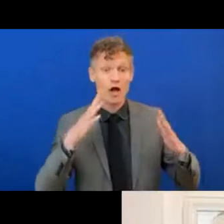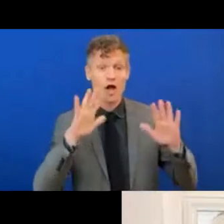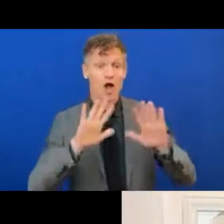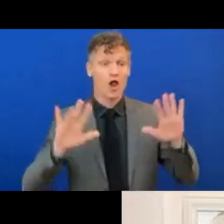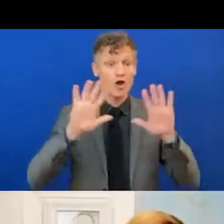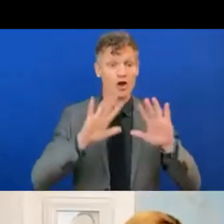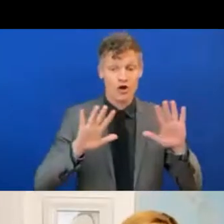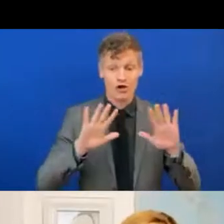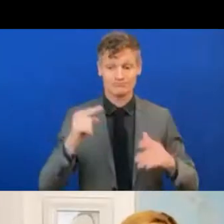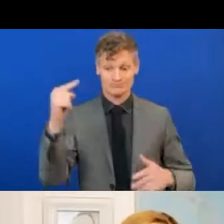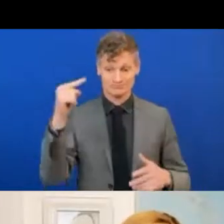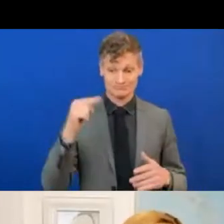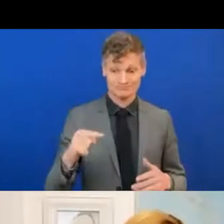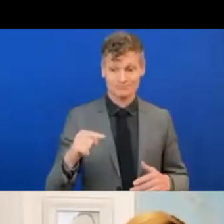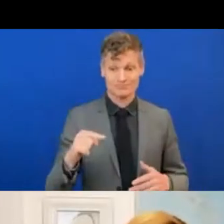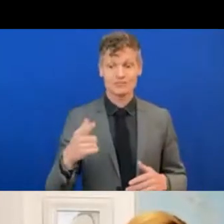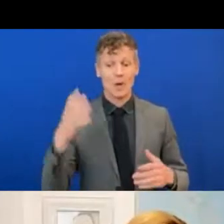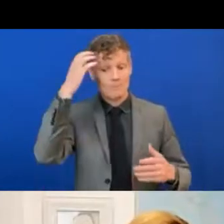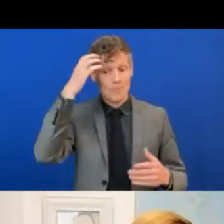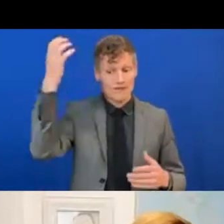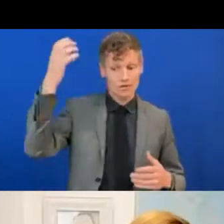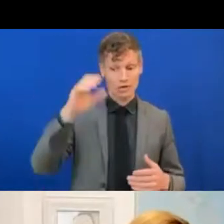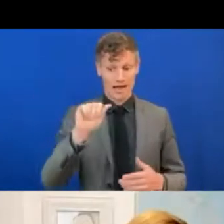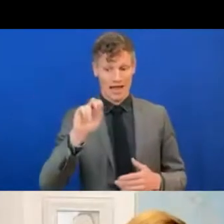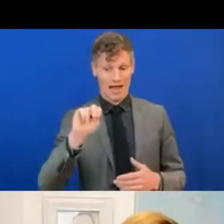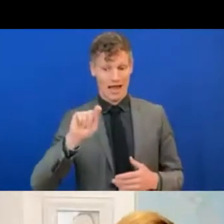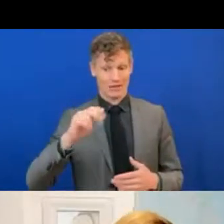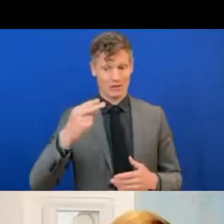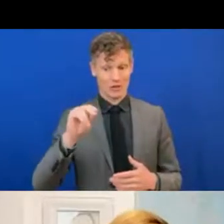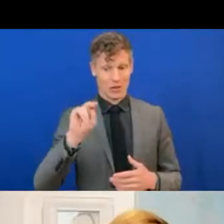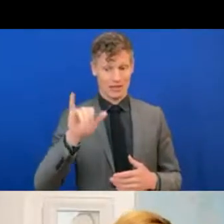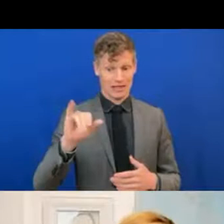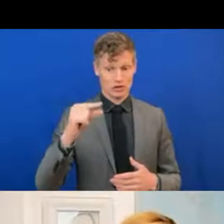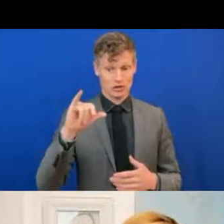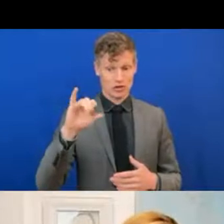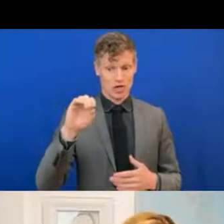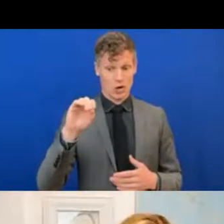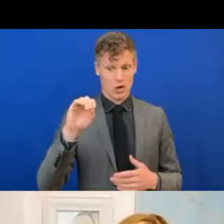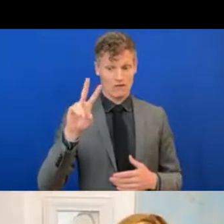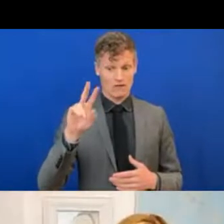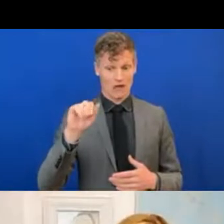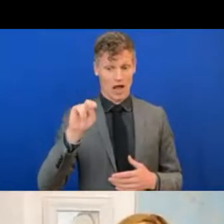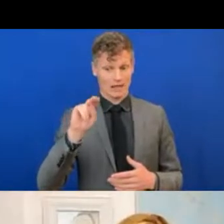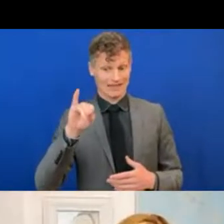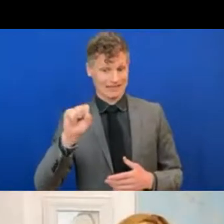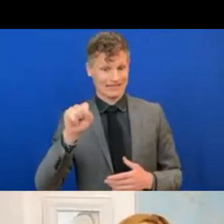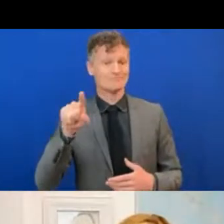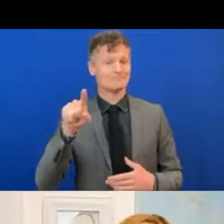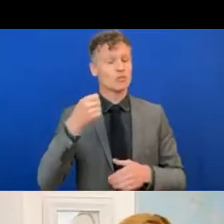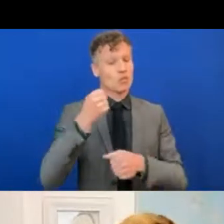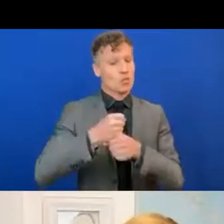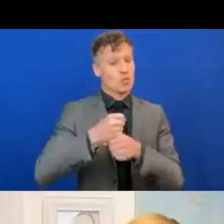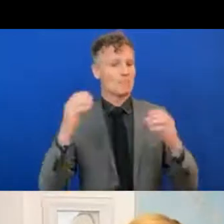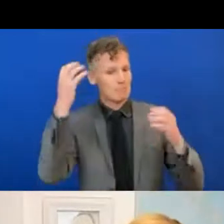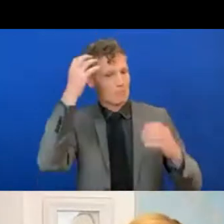of Information and Communication Technology at Oslo Metropolitan University. Lizette Gonzales-Romero,